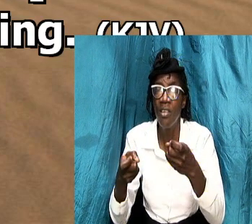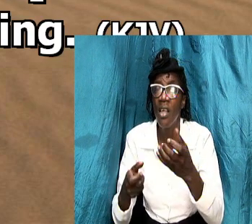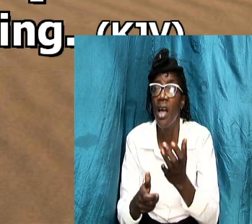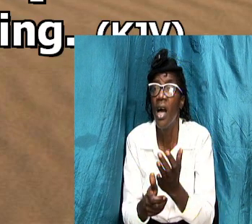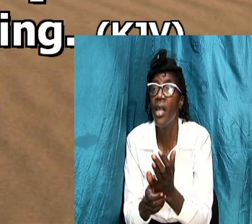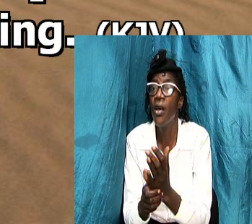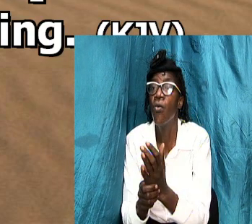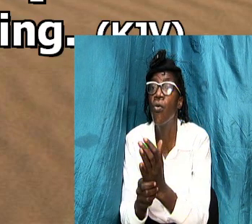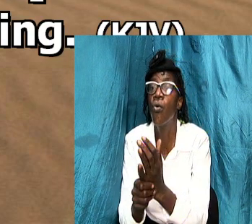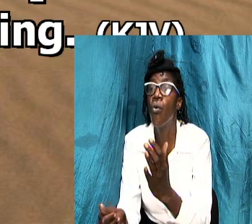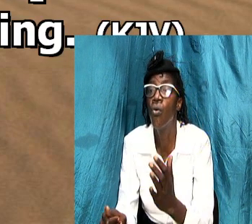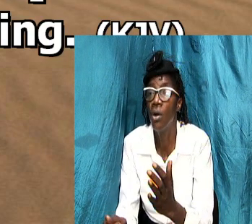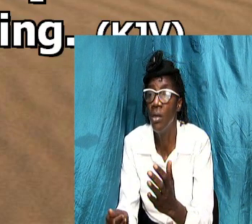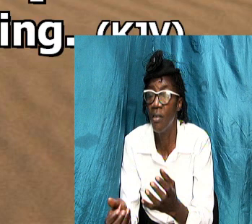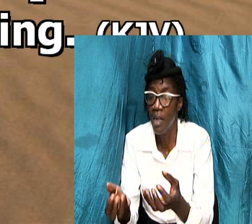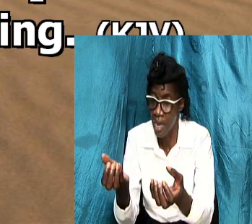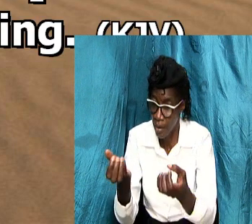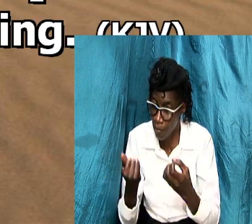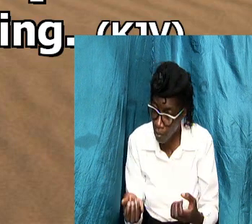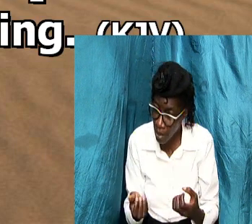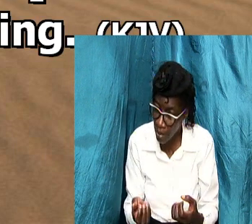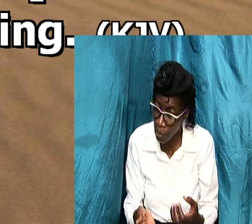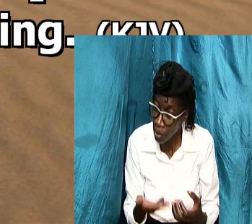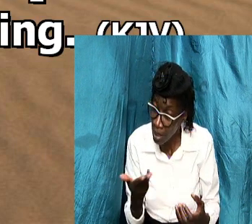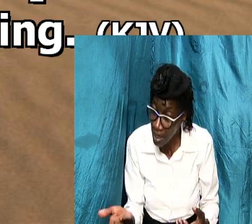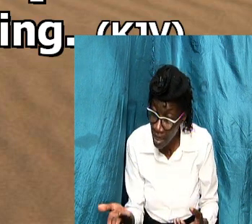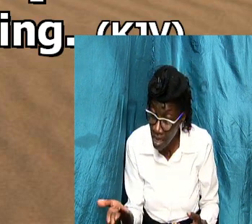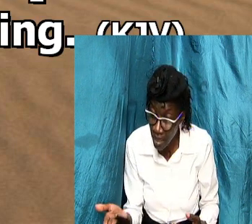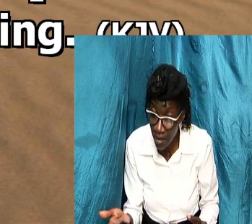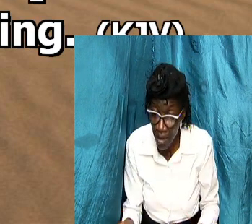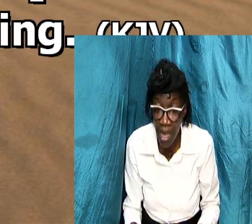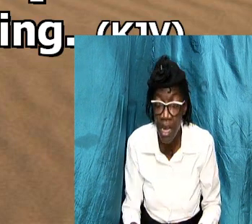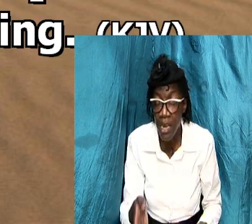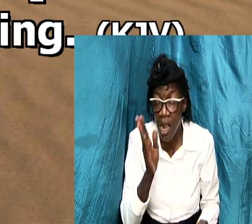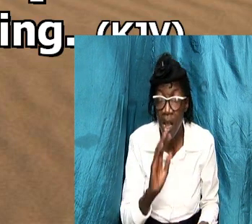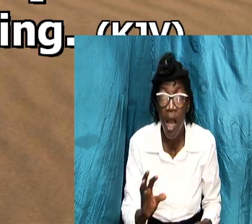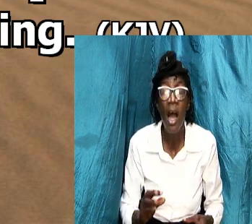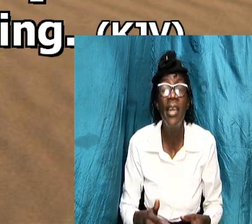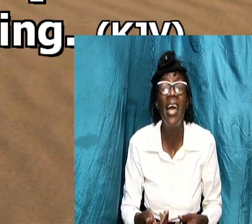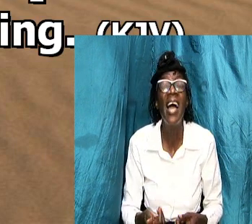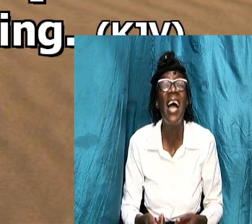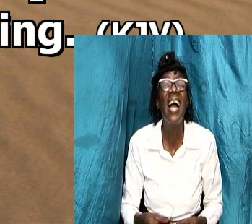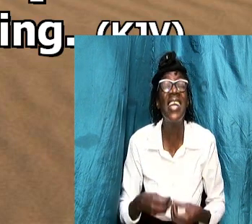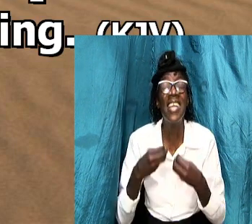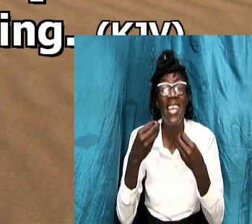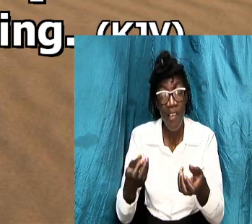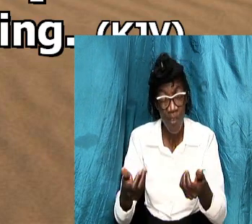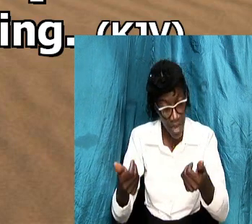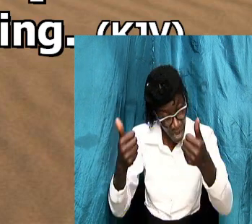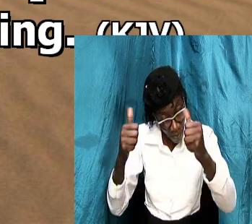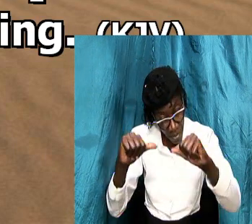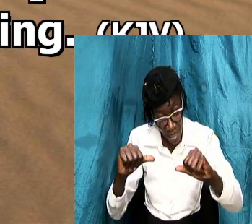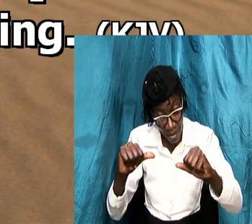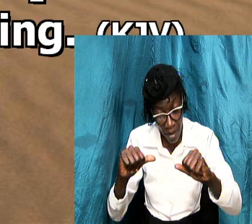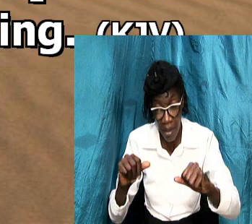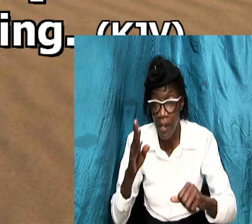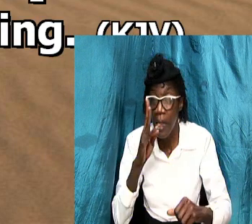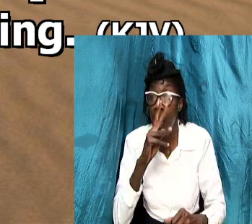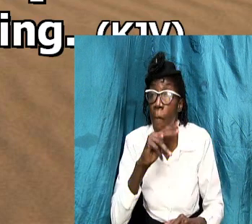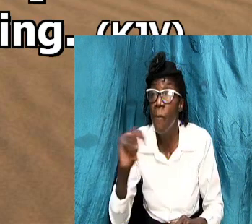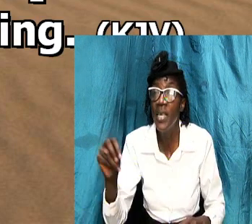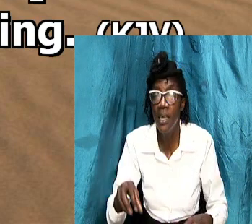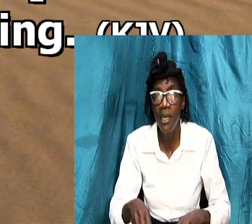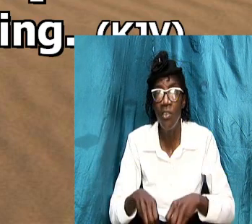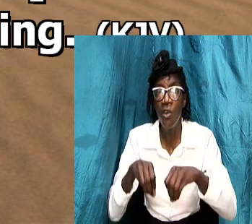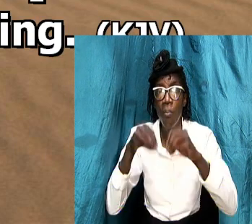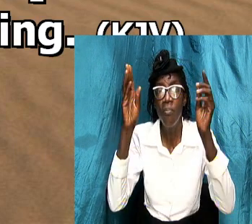and bring into fruition their god-given abilities so being submissive according to scriptures